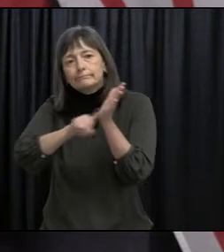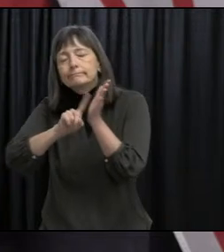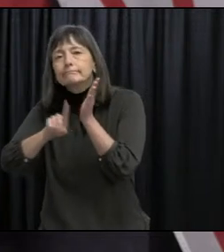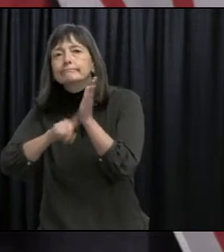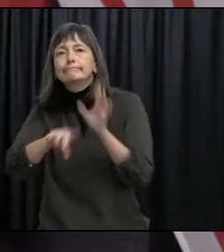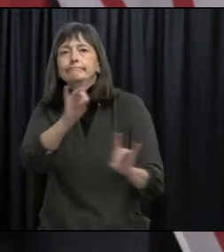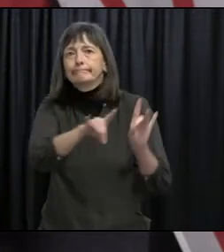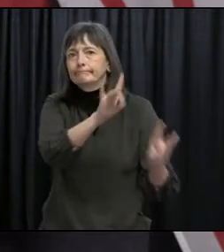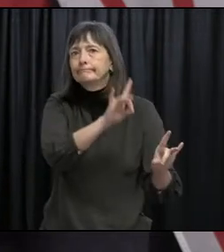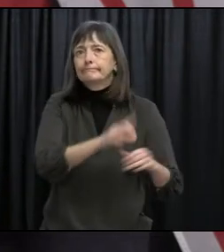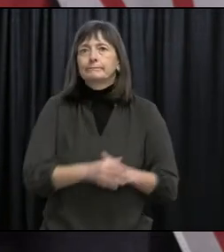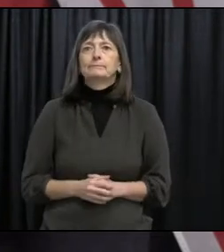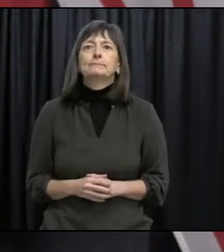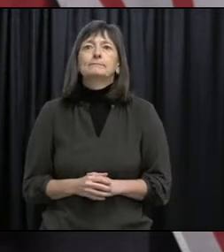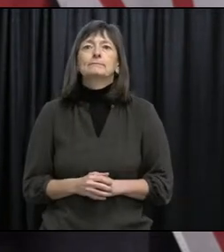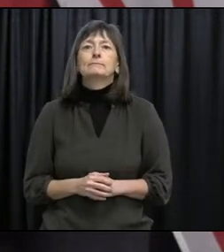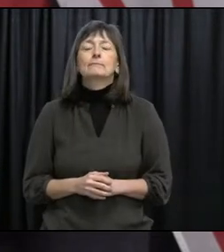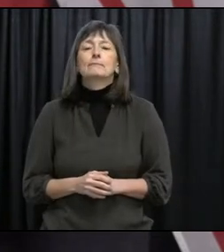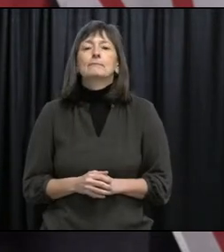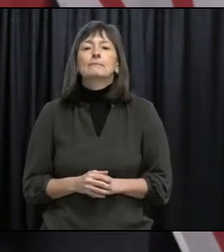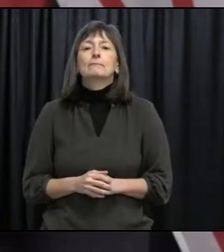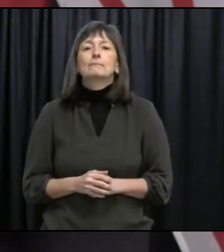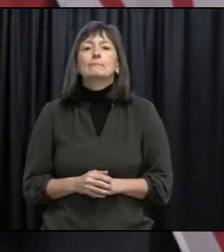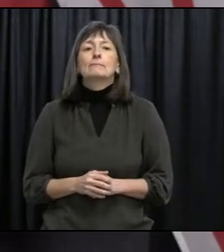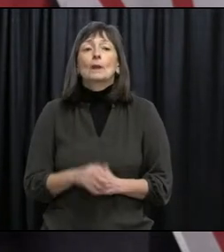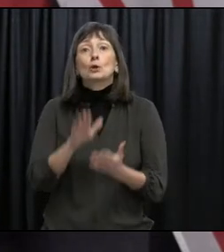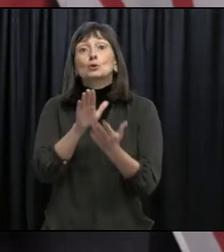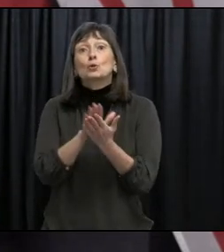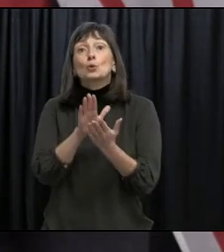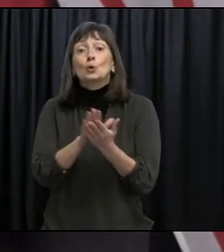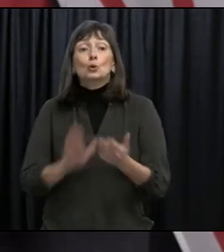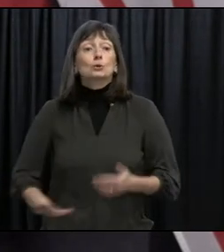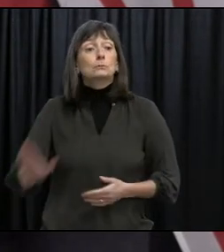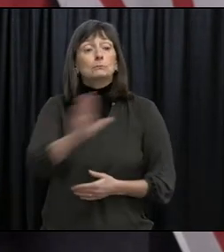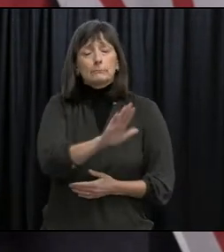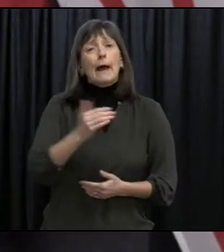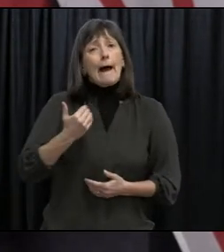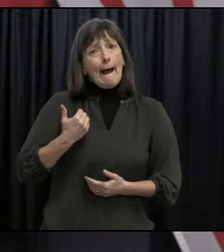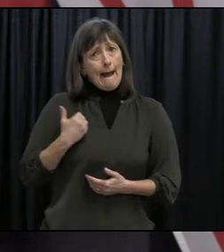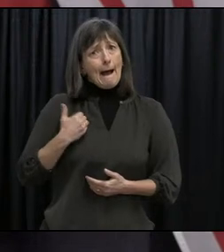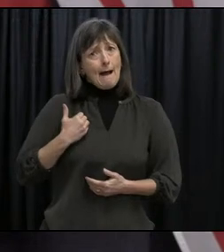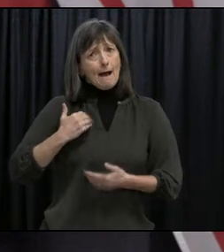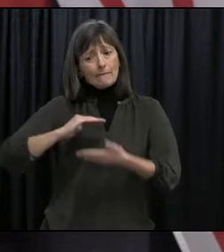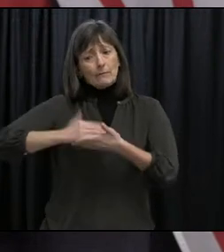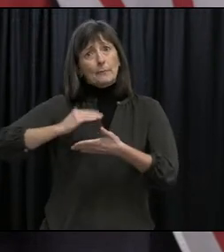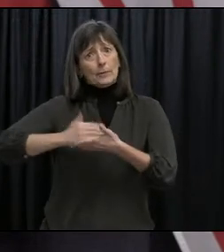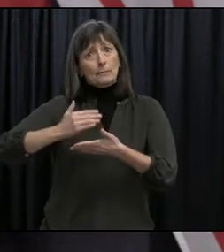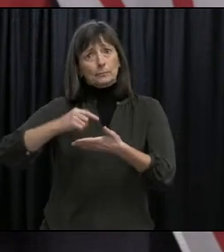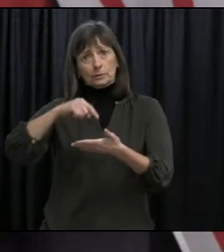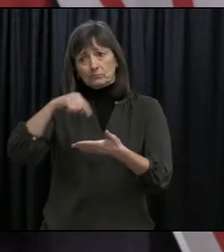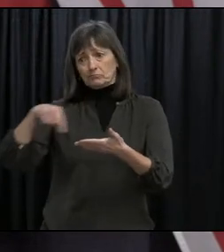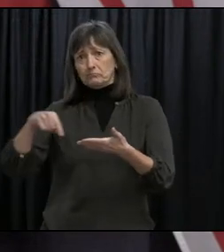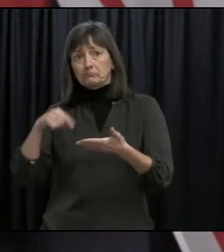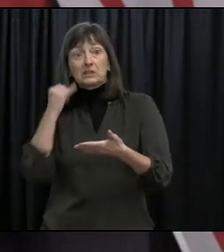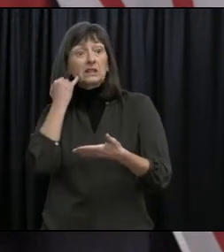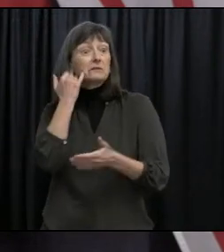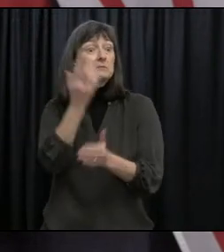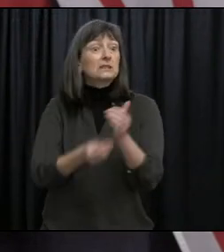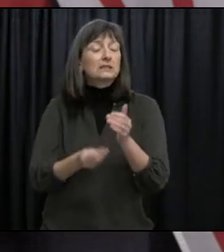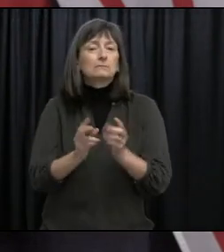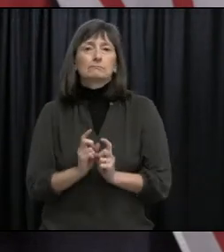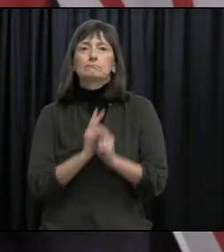Many schools in the province have an inventory of extra devices available that can be loaned to these students to fill the gaps.